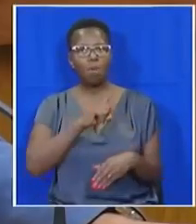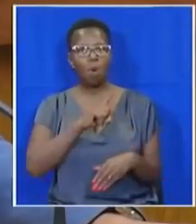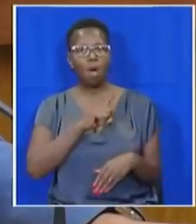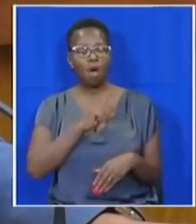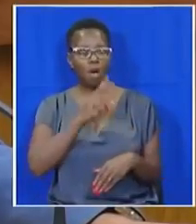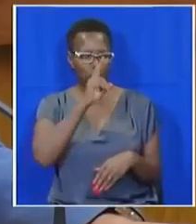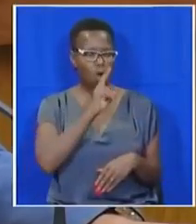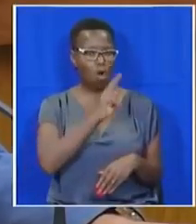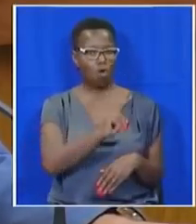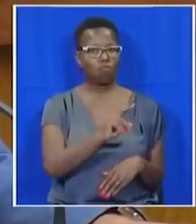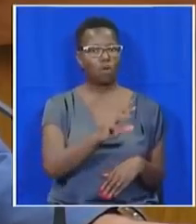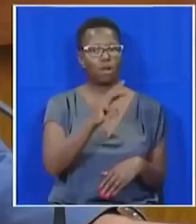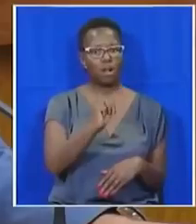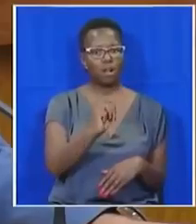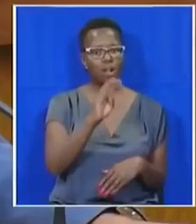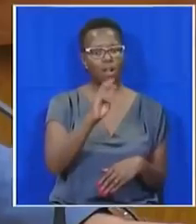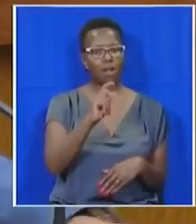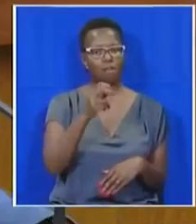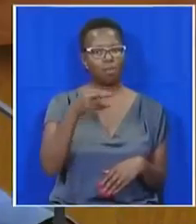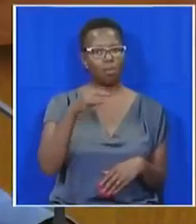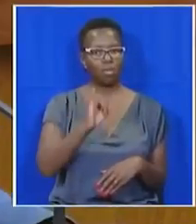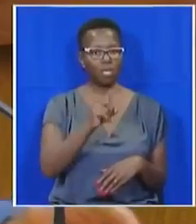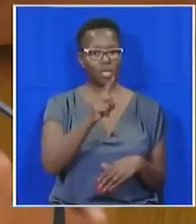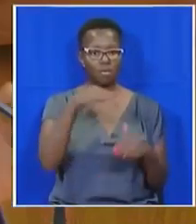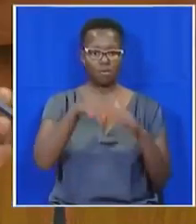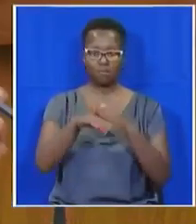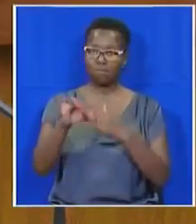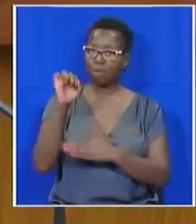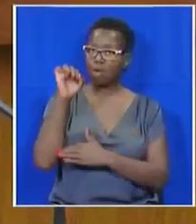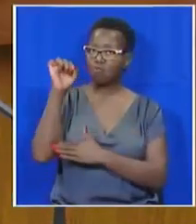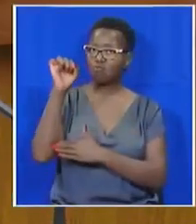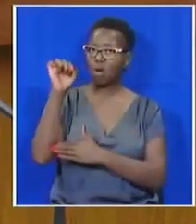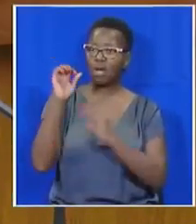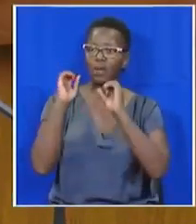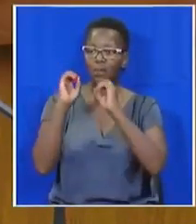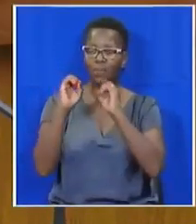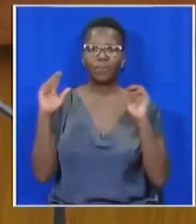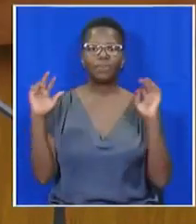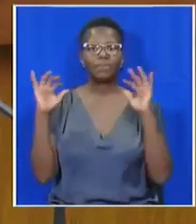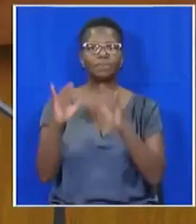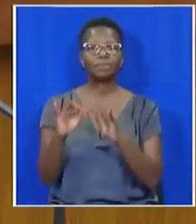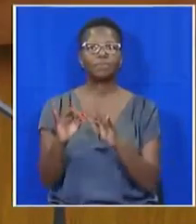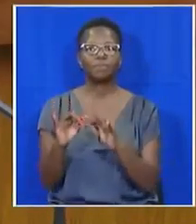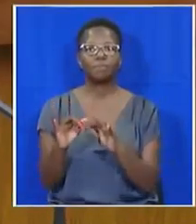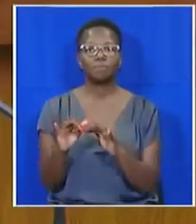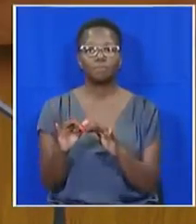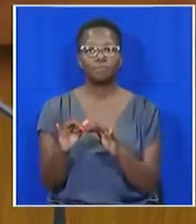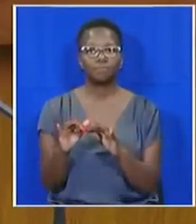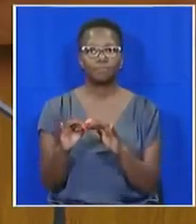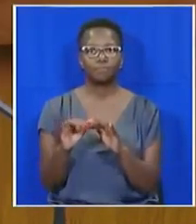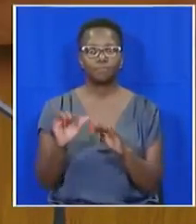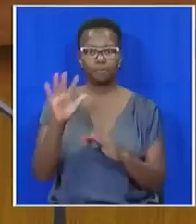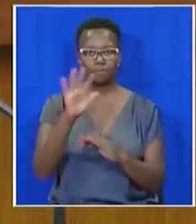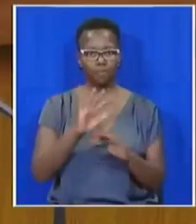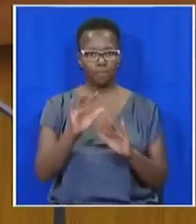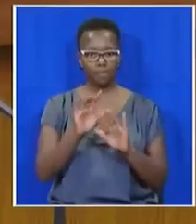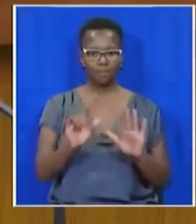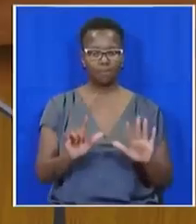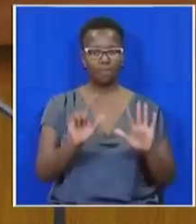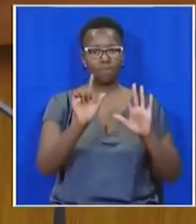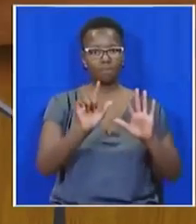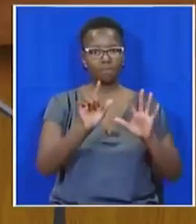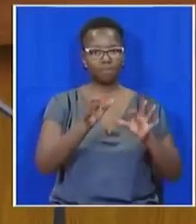Mpongi, he doesn't go to rallies. Of the seven politically